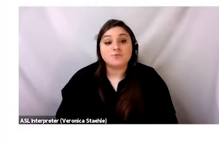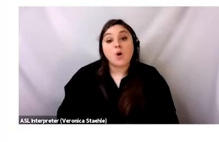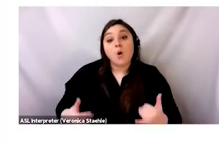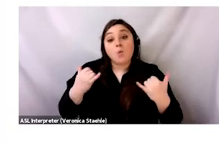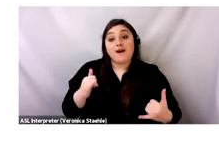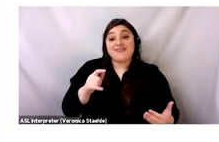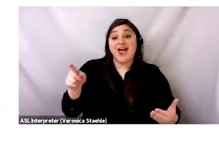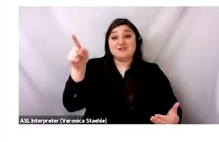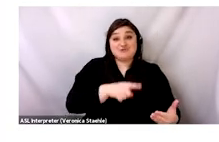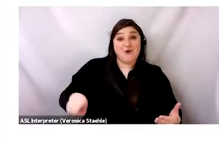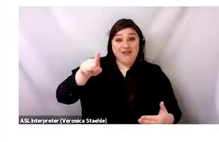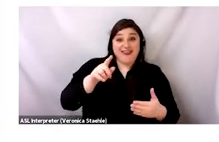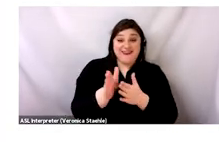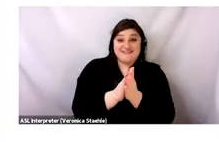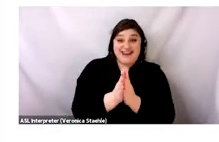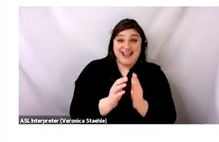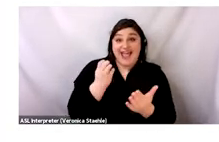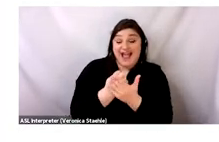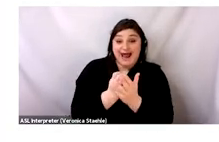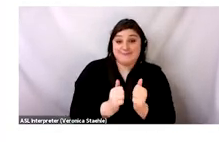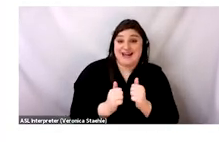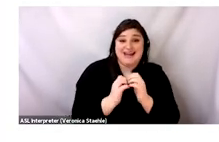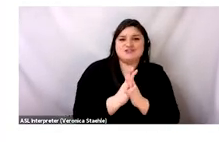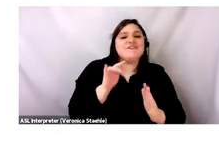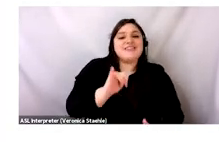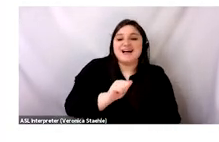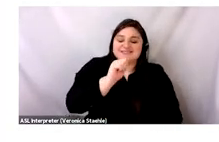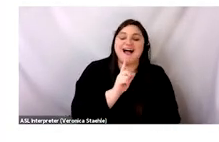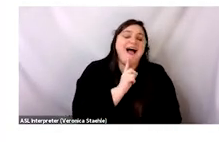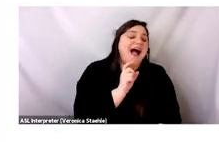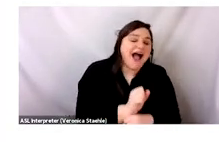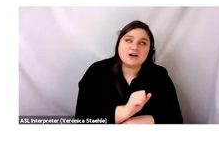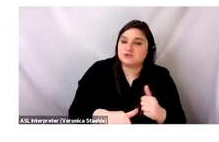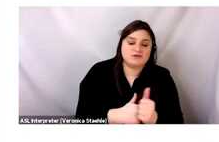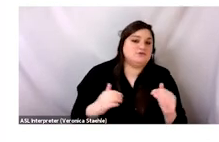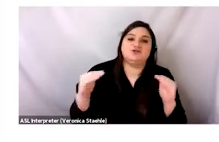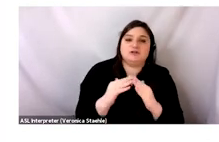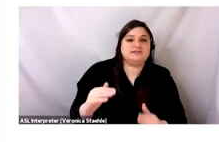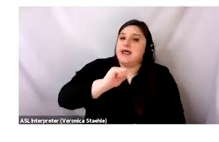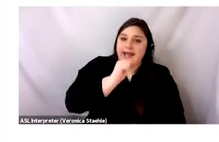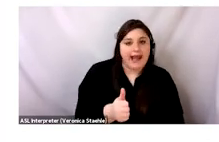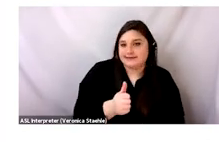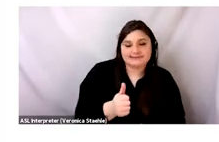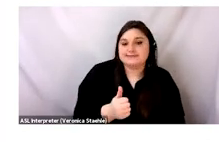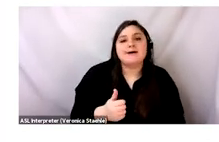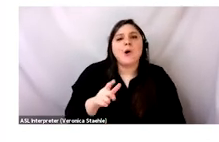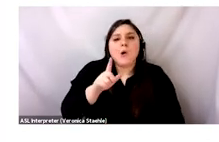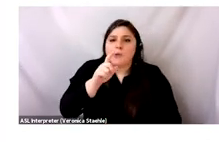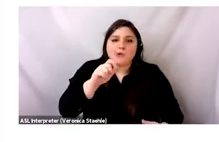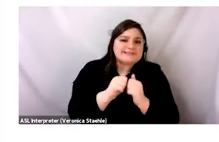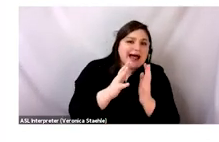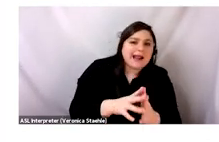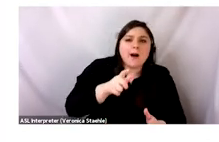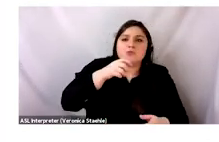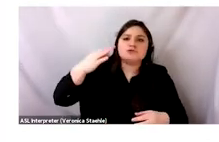crisis. Today, circular initiatives really are not very global in perspective. The global north is essentially kind